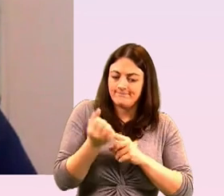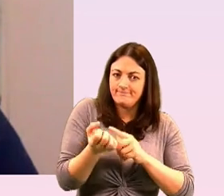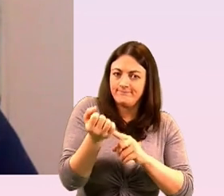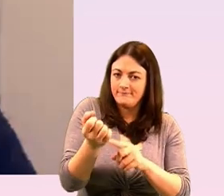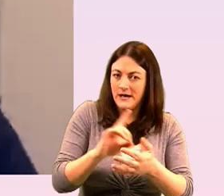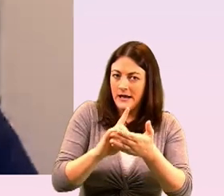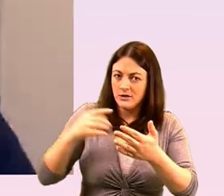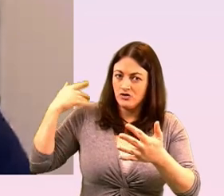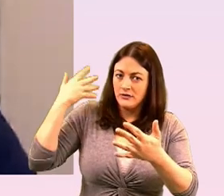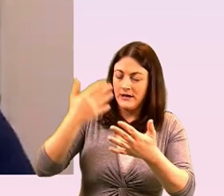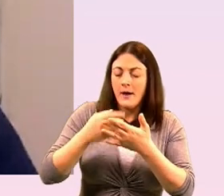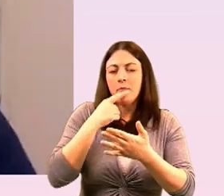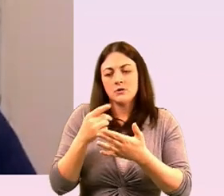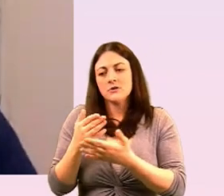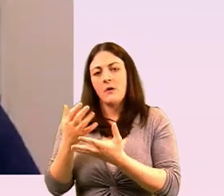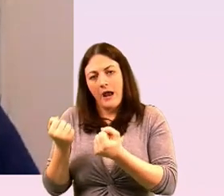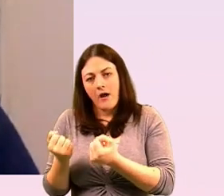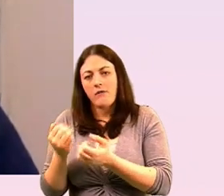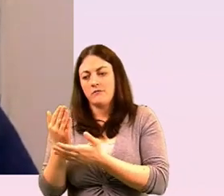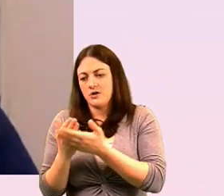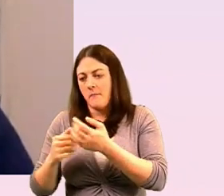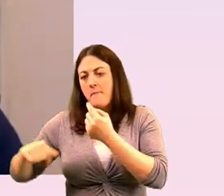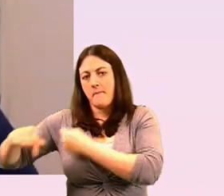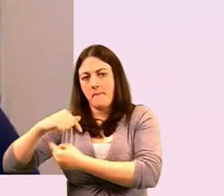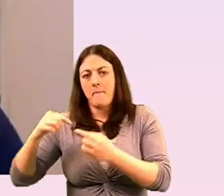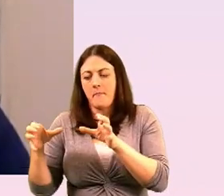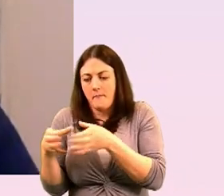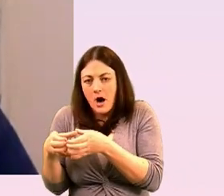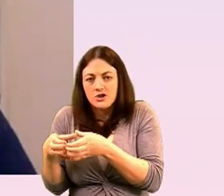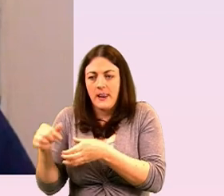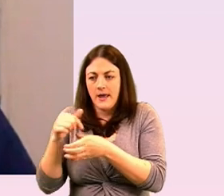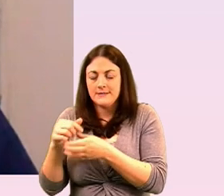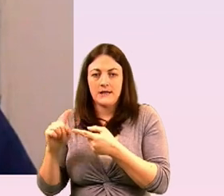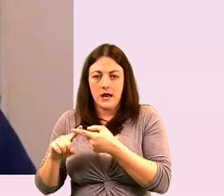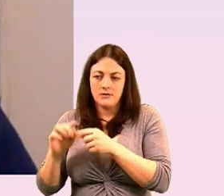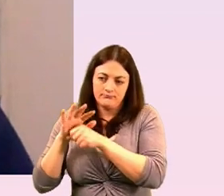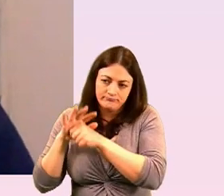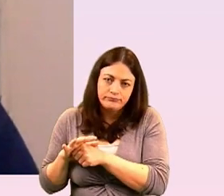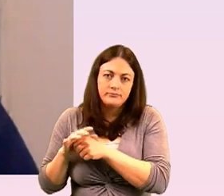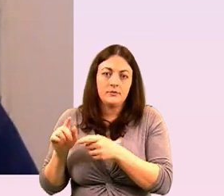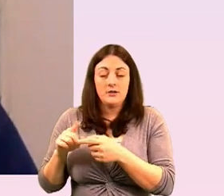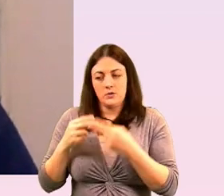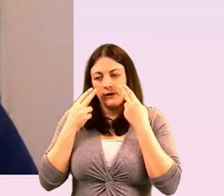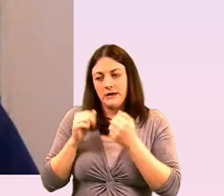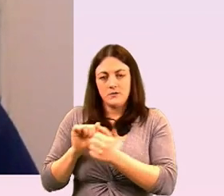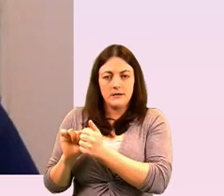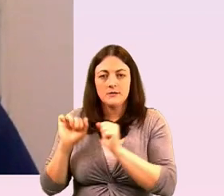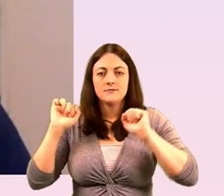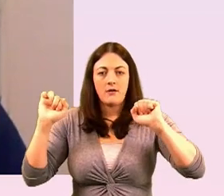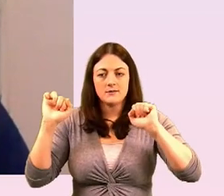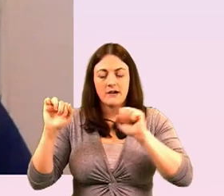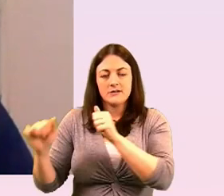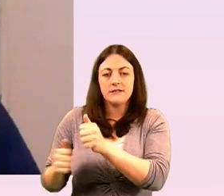who are deeply isolated unhappy and in a bad situation here and of course solidarity with our our global